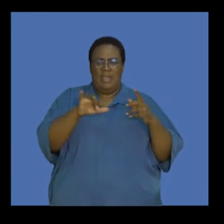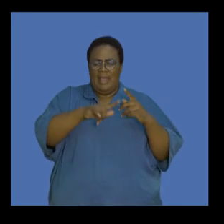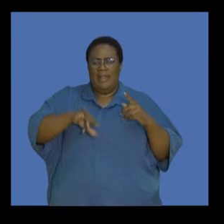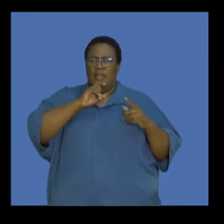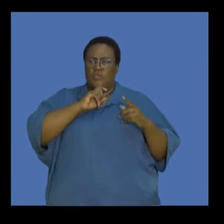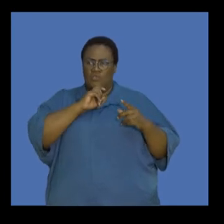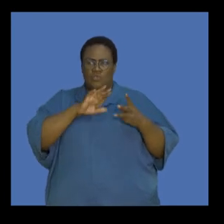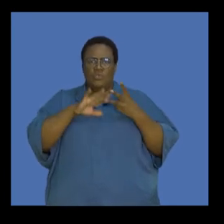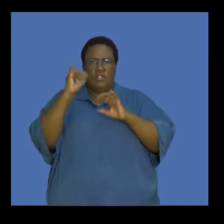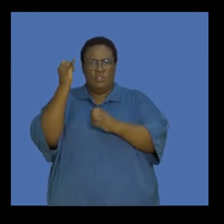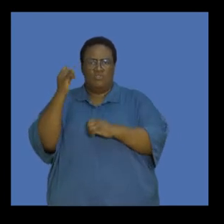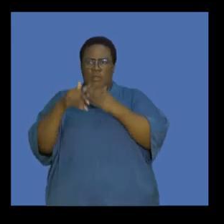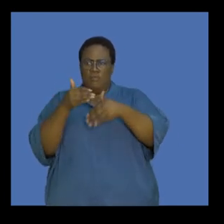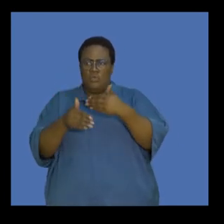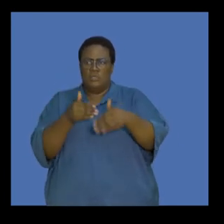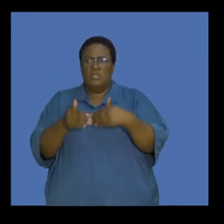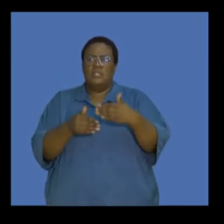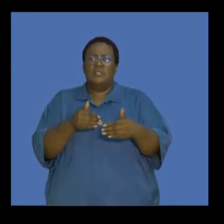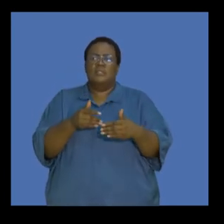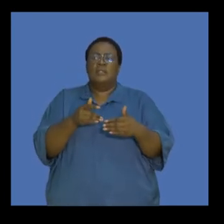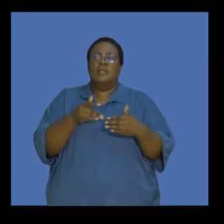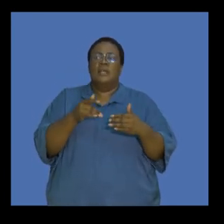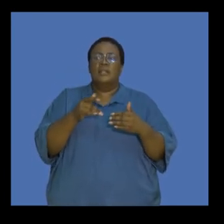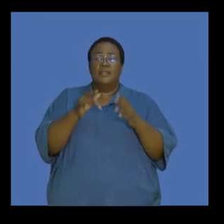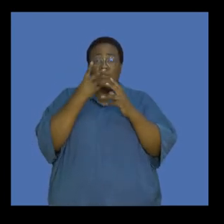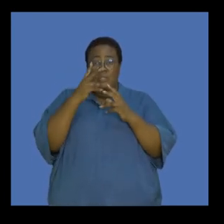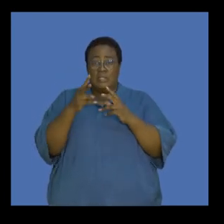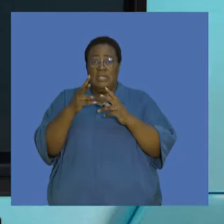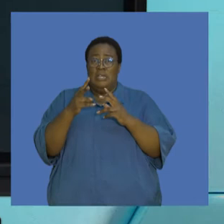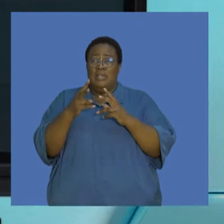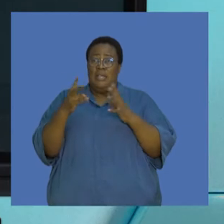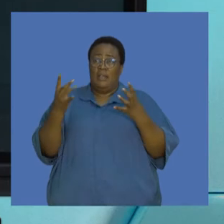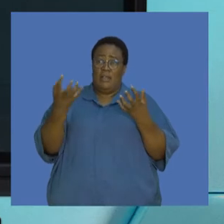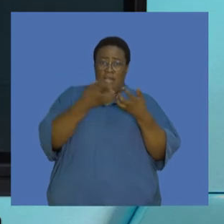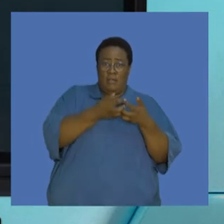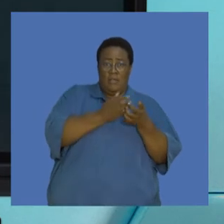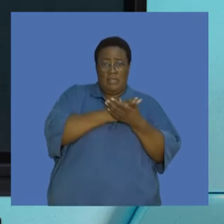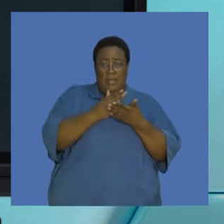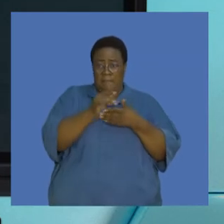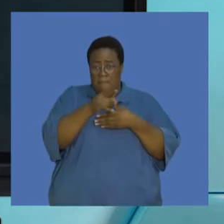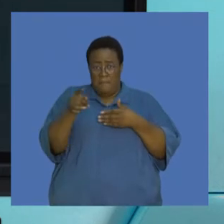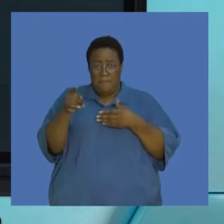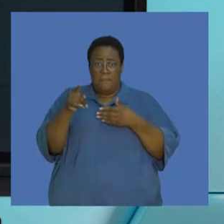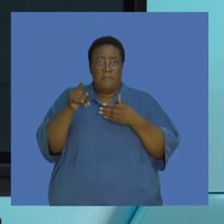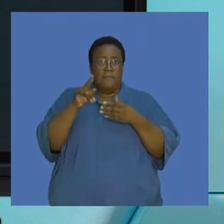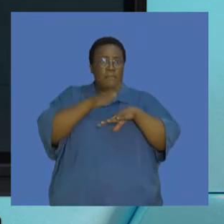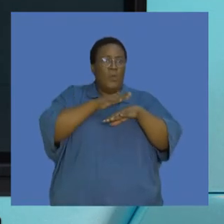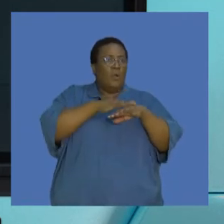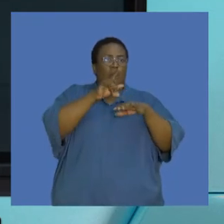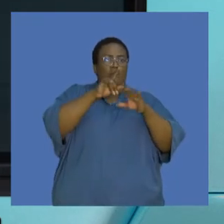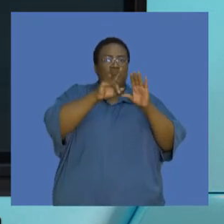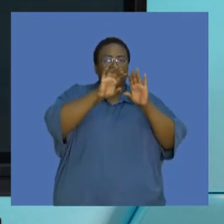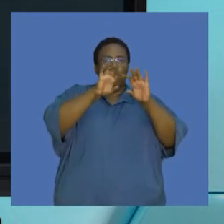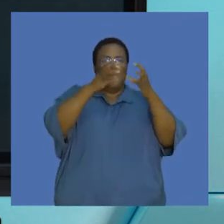use changes, and industrial processes. And if you look at the combination of these, some of our powerhouses in terms of the global context